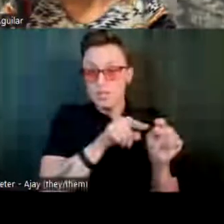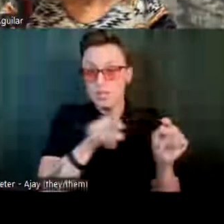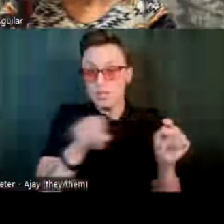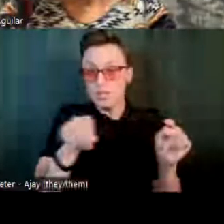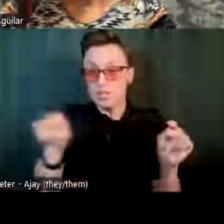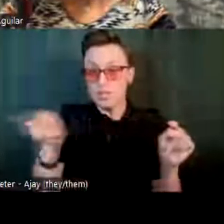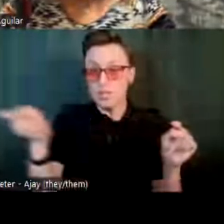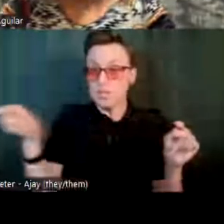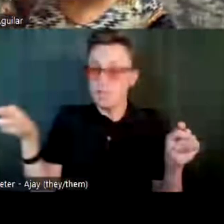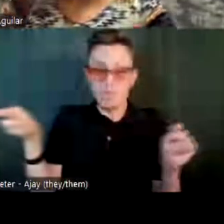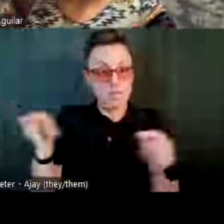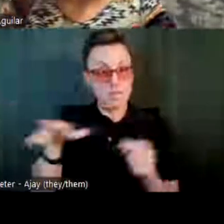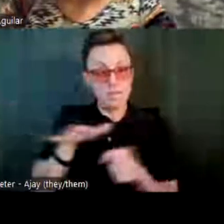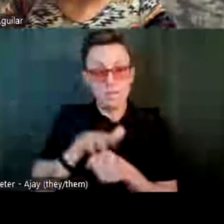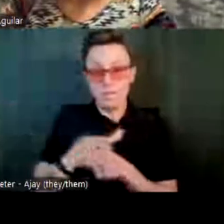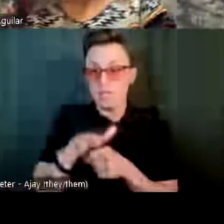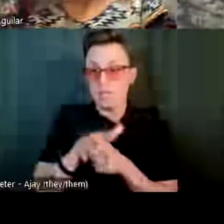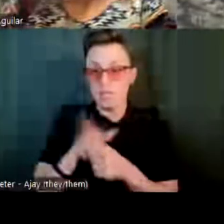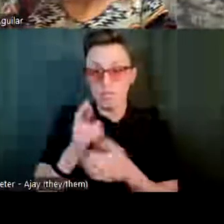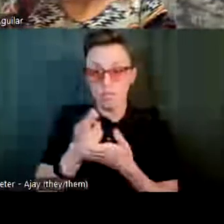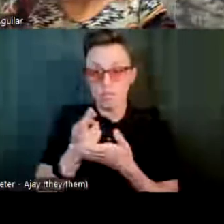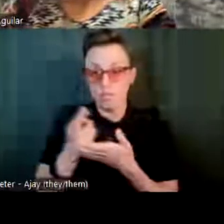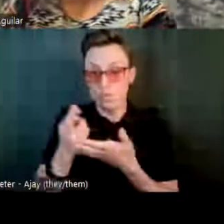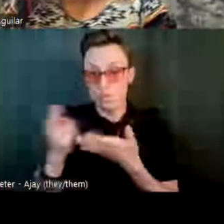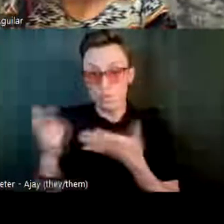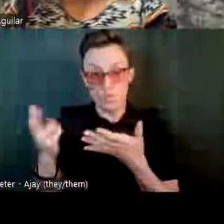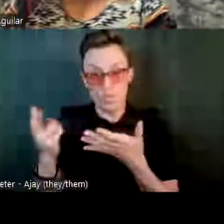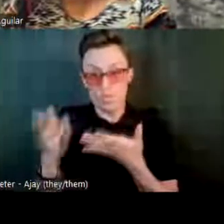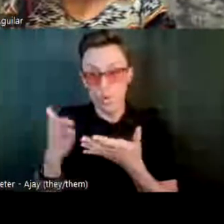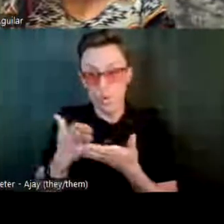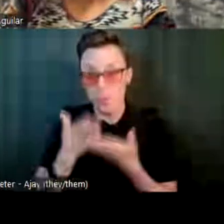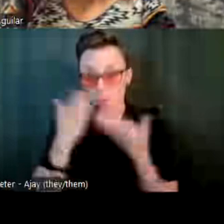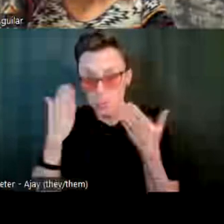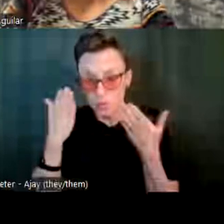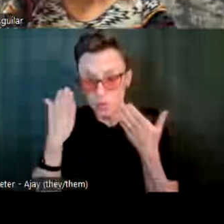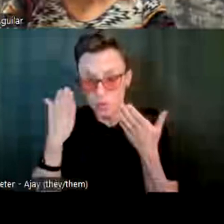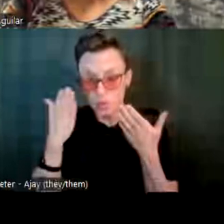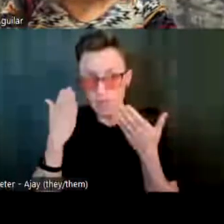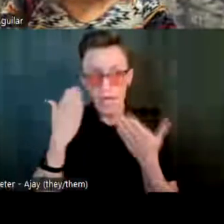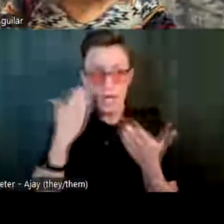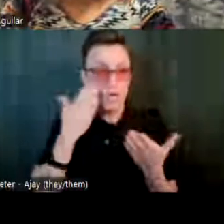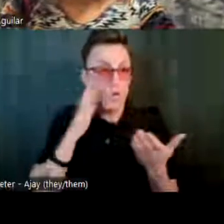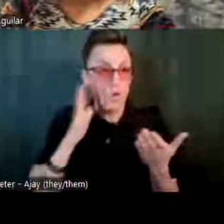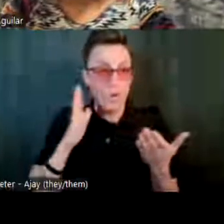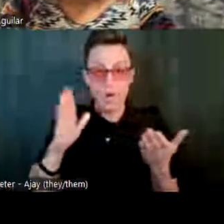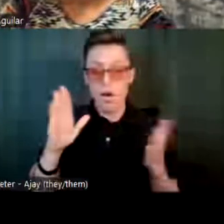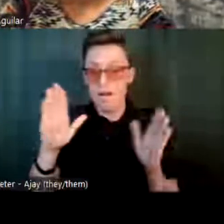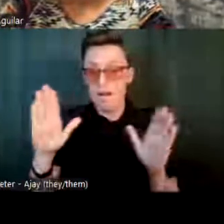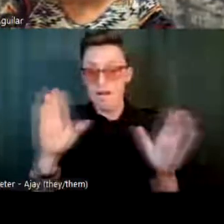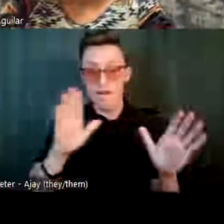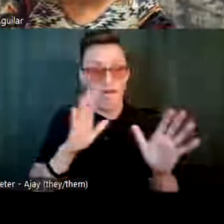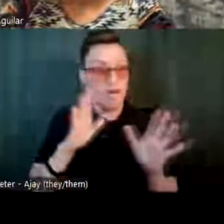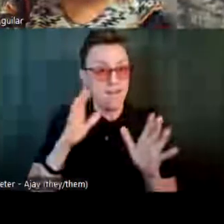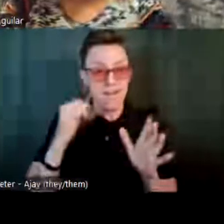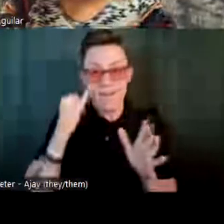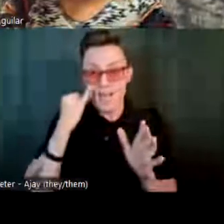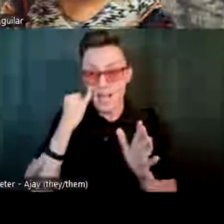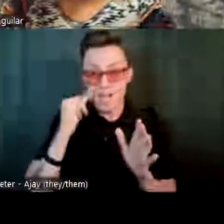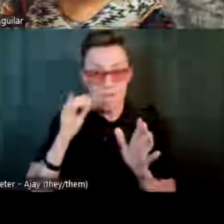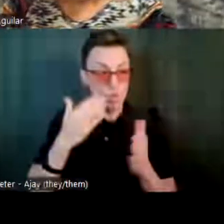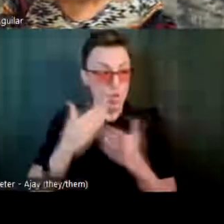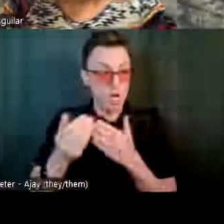under resourced. Um, and I don't know that they have the resources to help support that.